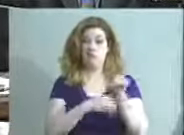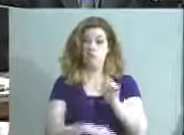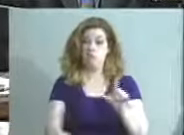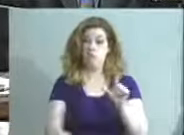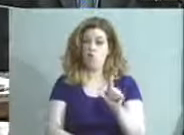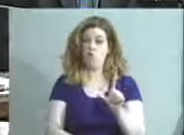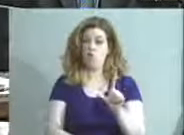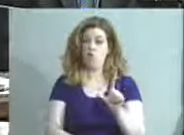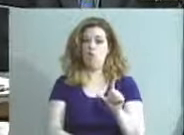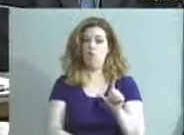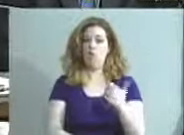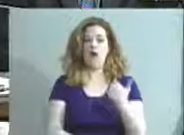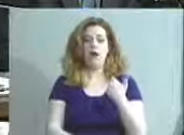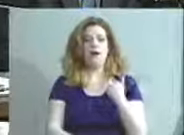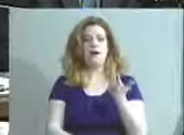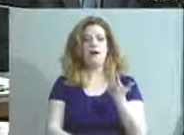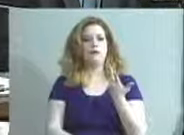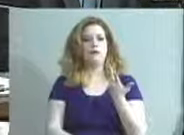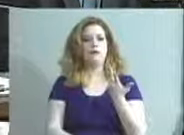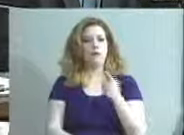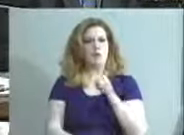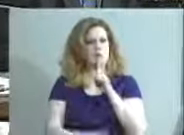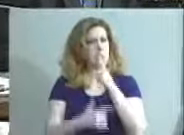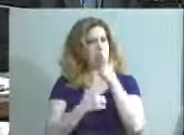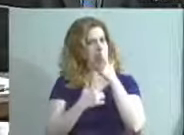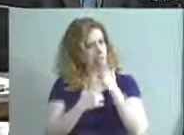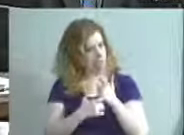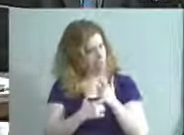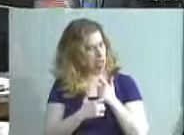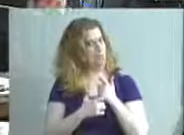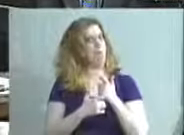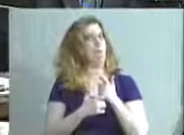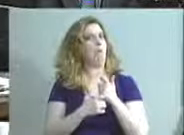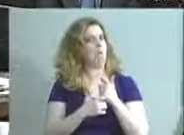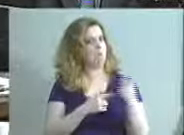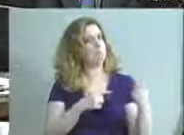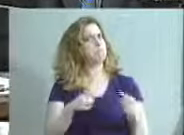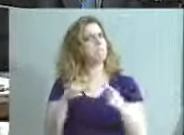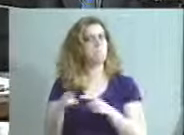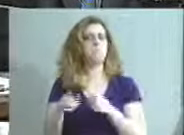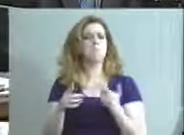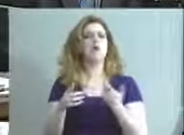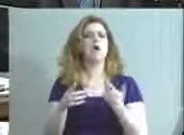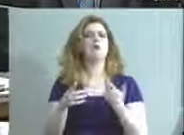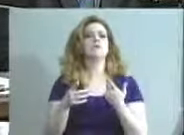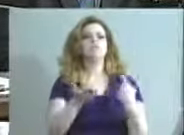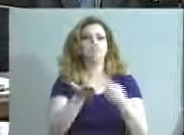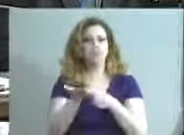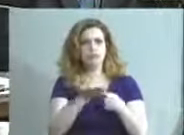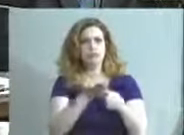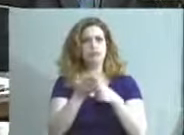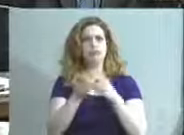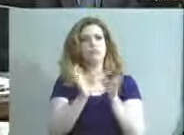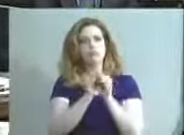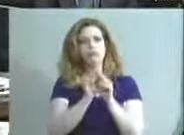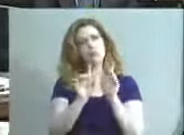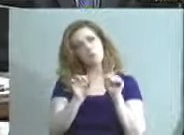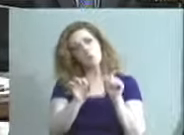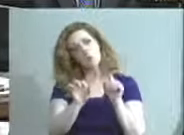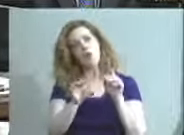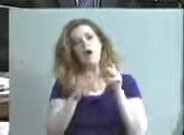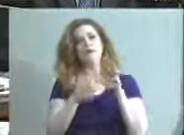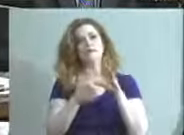and we had a, you know, really great, interesting, you know, events that we were able, or sessions that were able to attend and get some of our mandatory